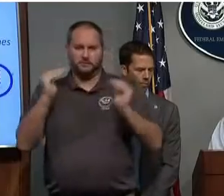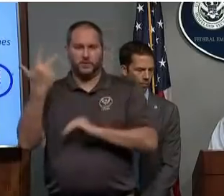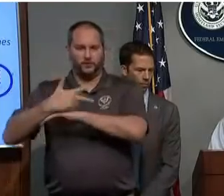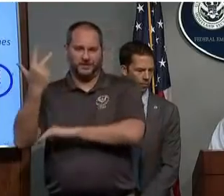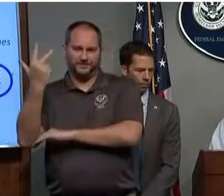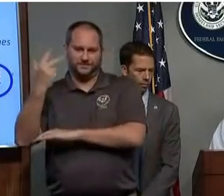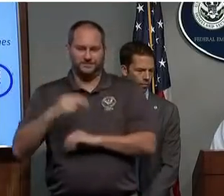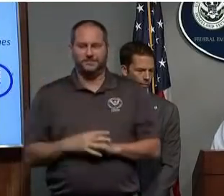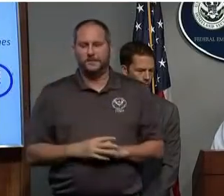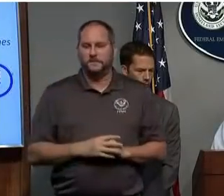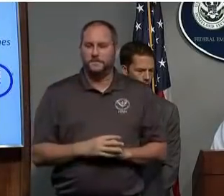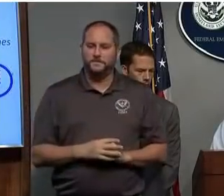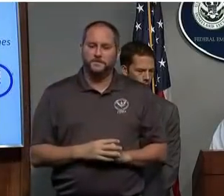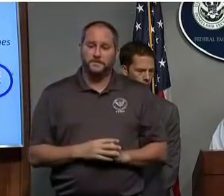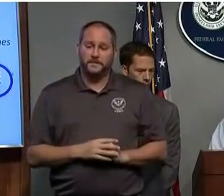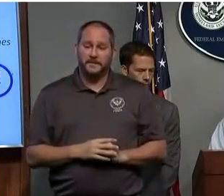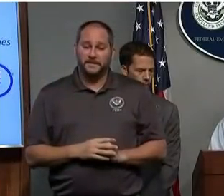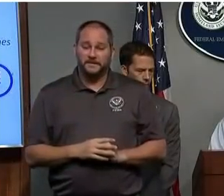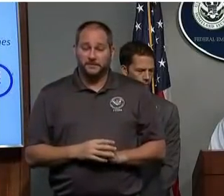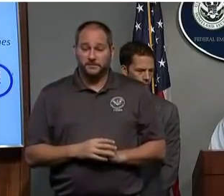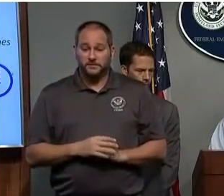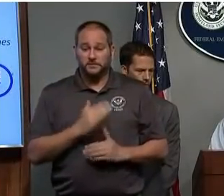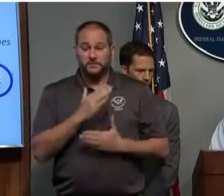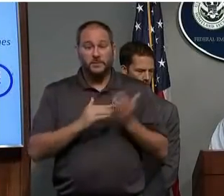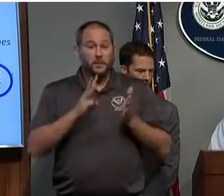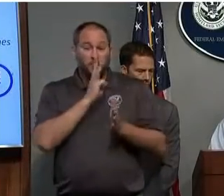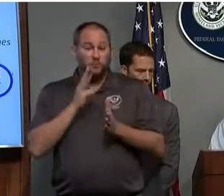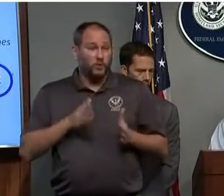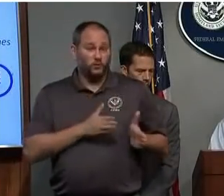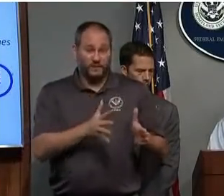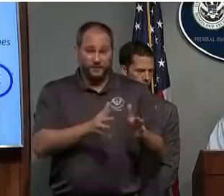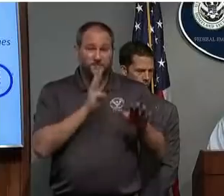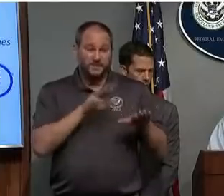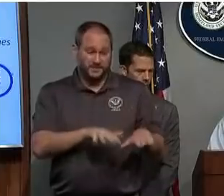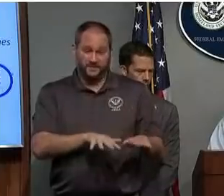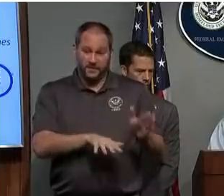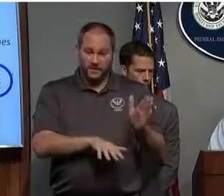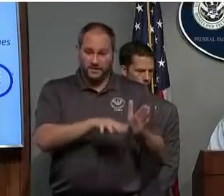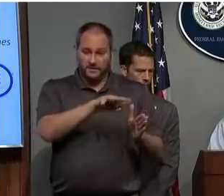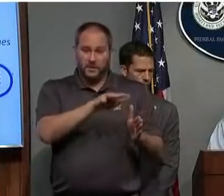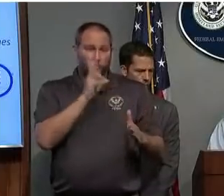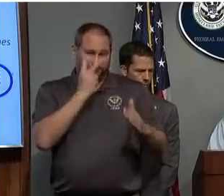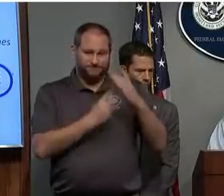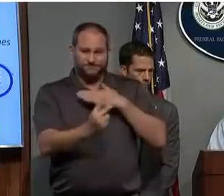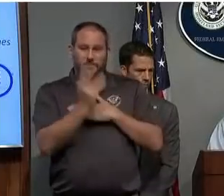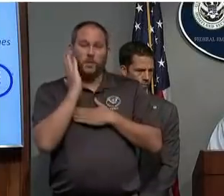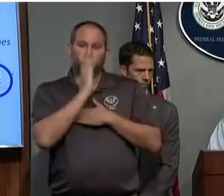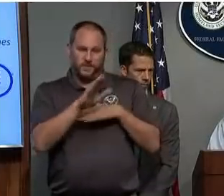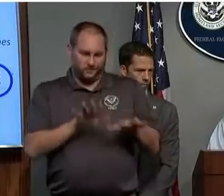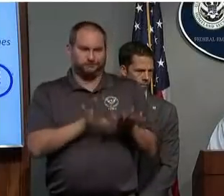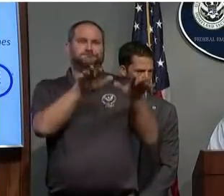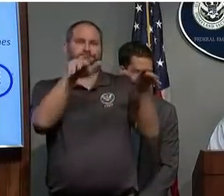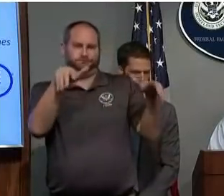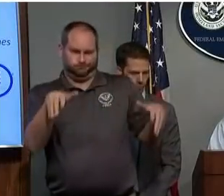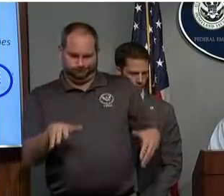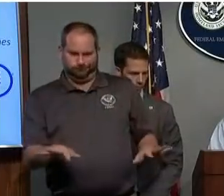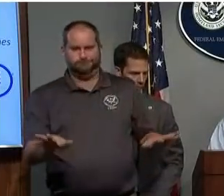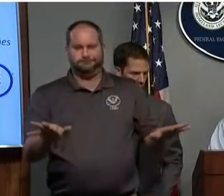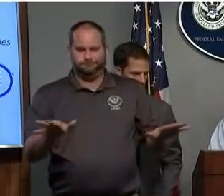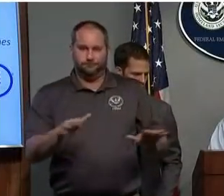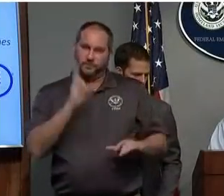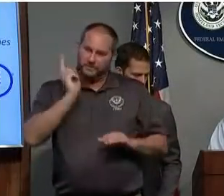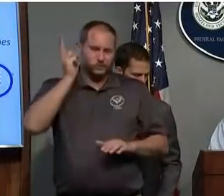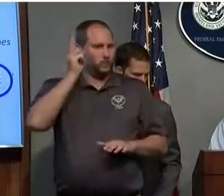Some of the river levels are going to be forecast to exceed the historic levels, and some of those were during